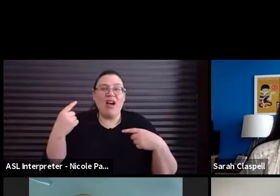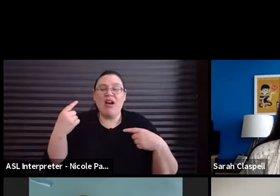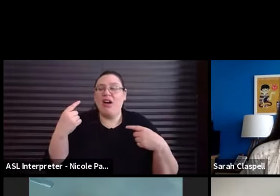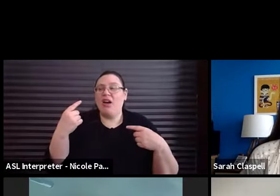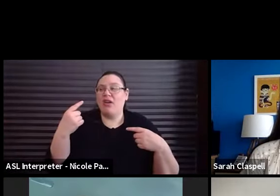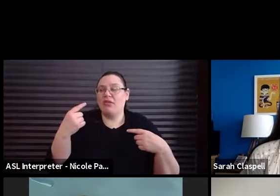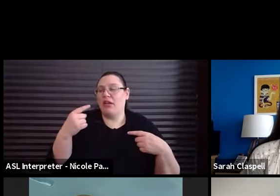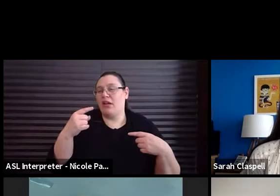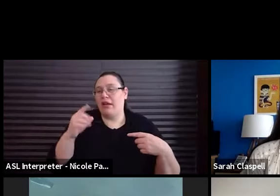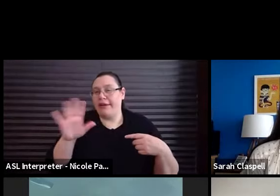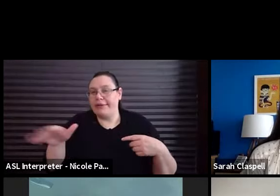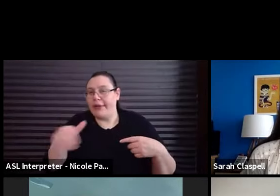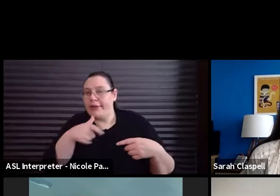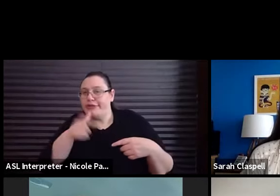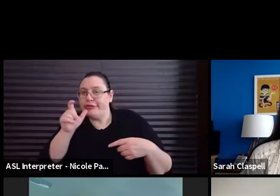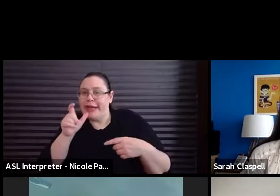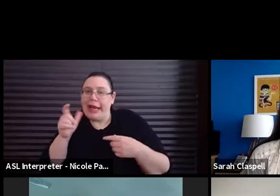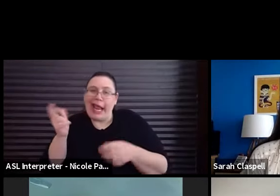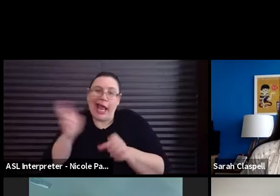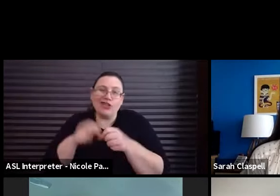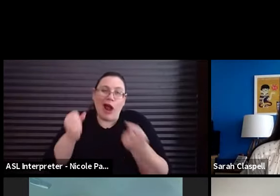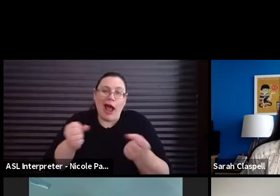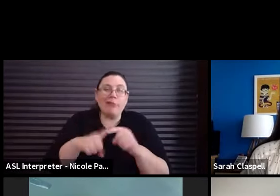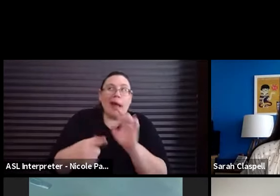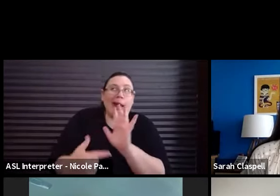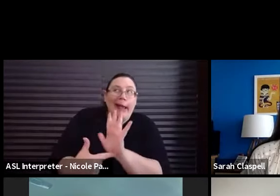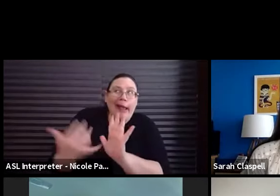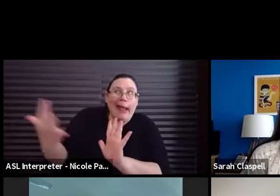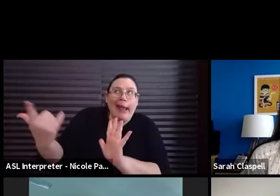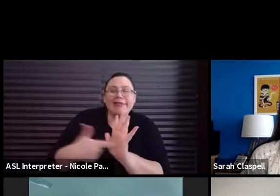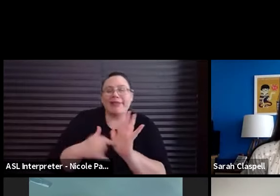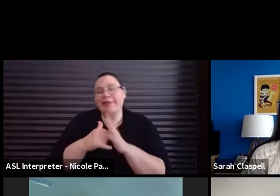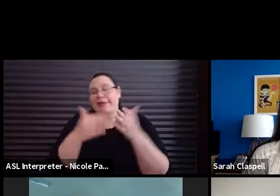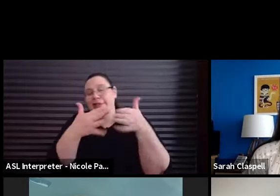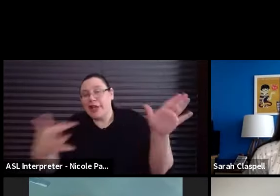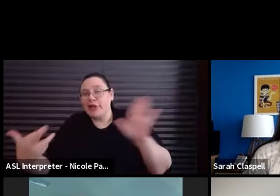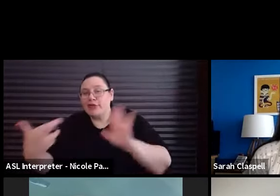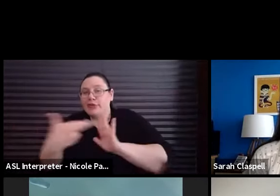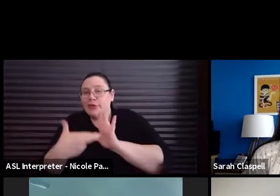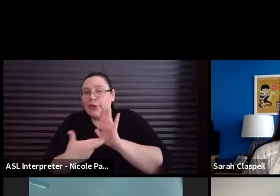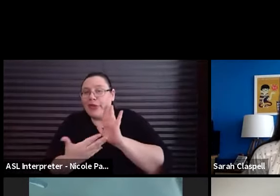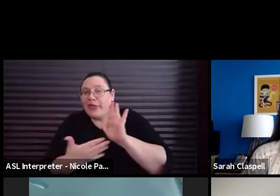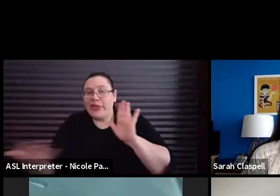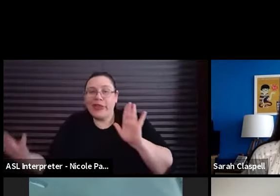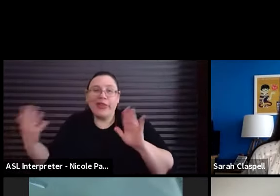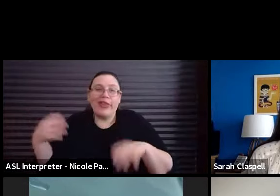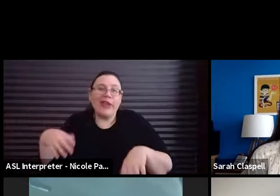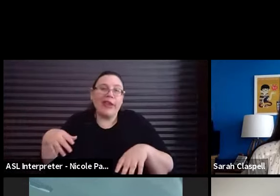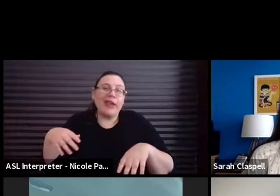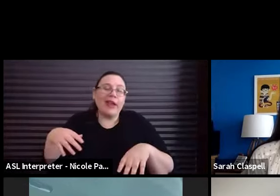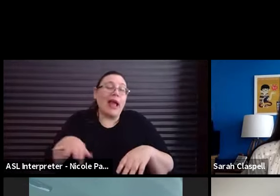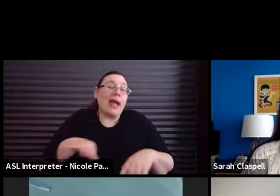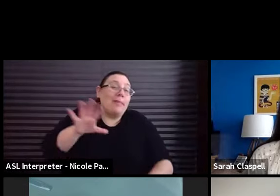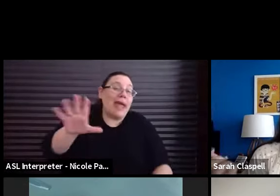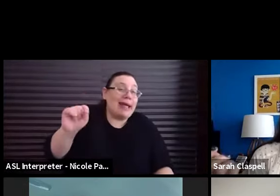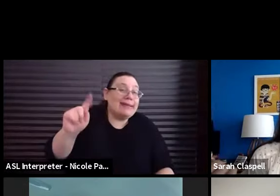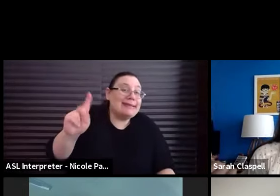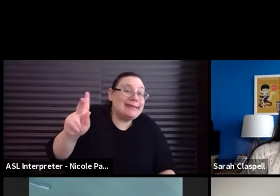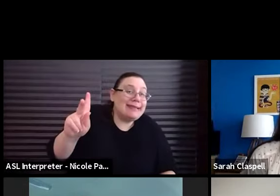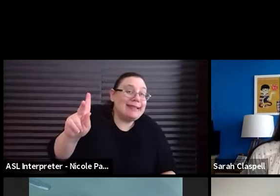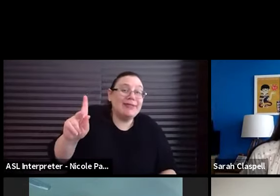drink and get in the car. Well, occasionally that's like a general guidance kind of thing. Pay your TV license. If you want to,